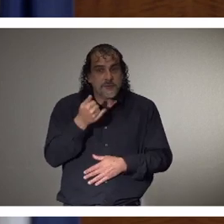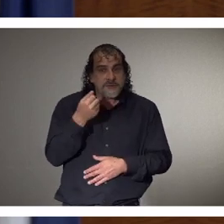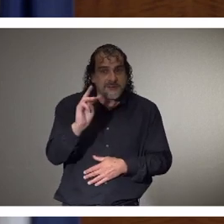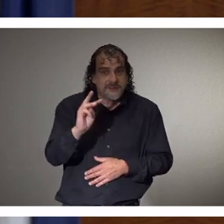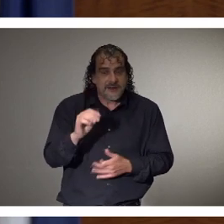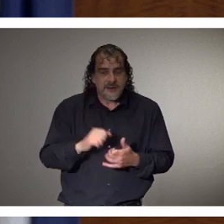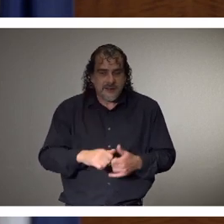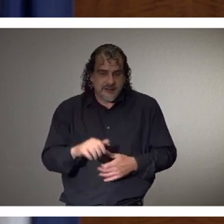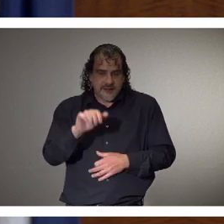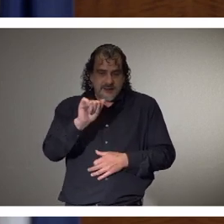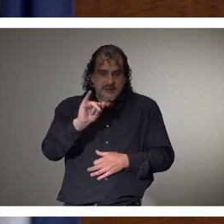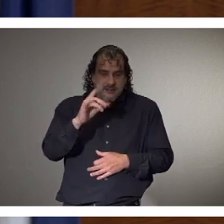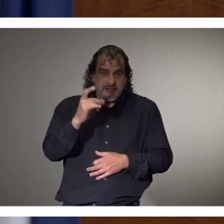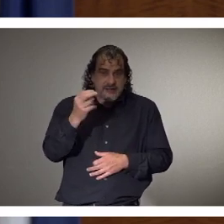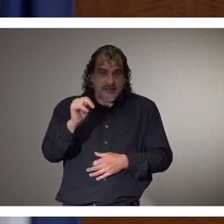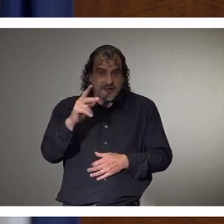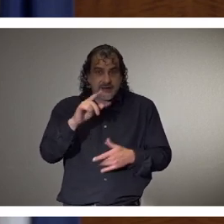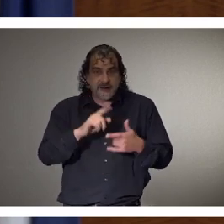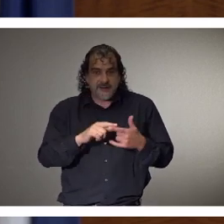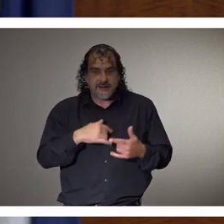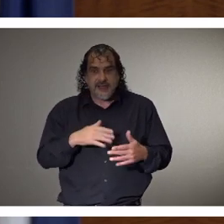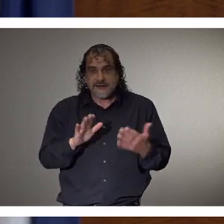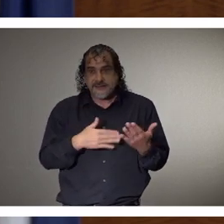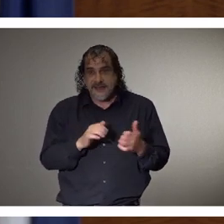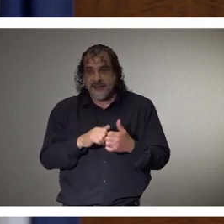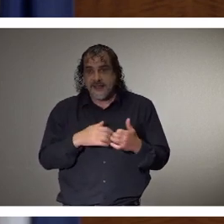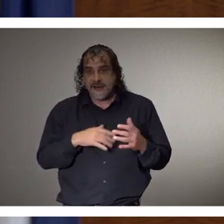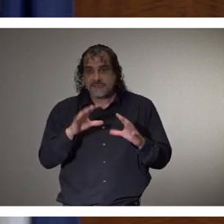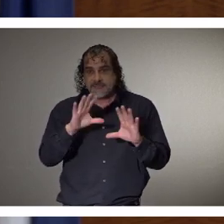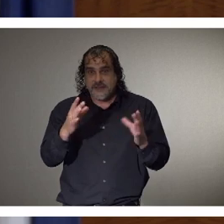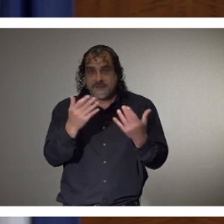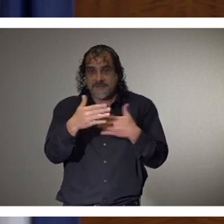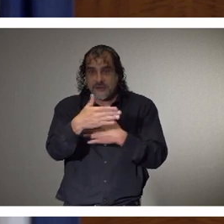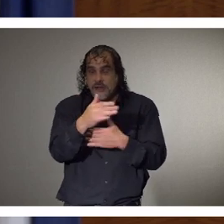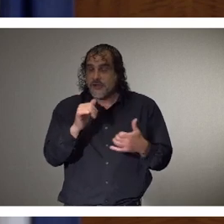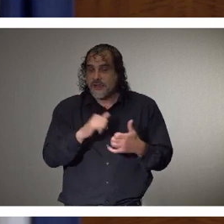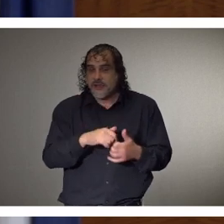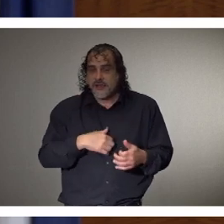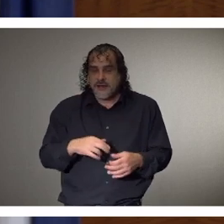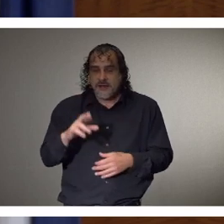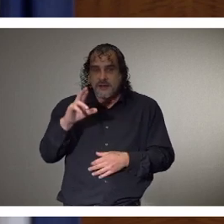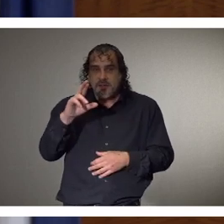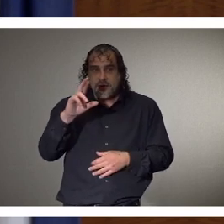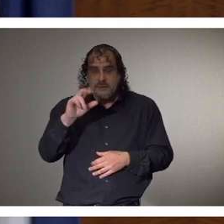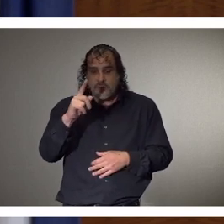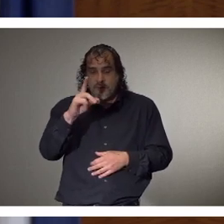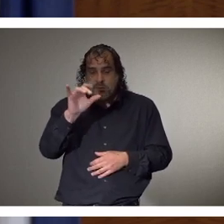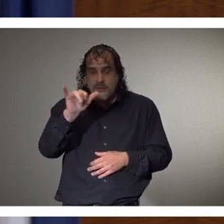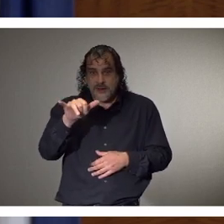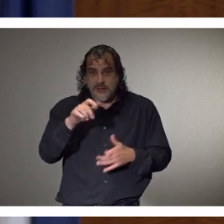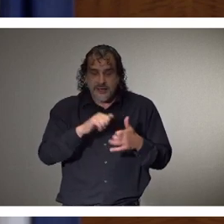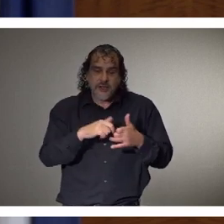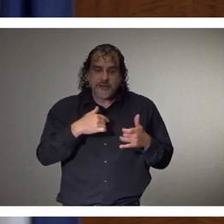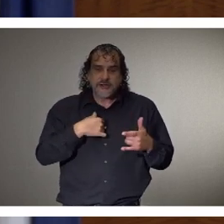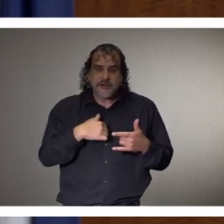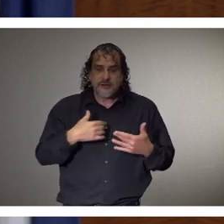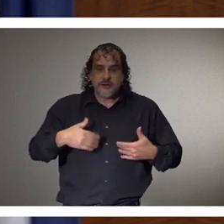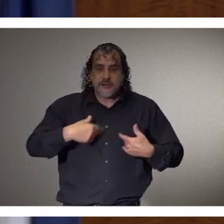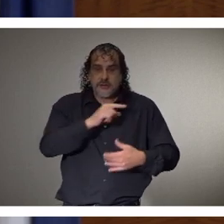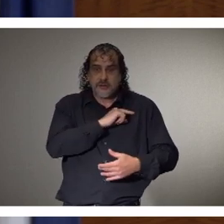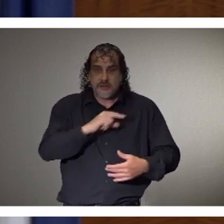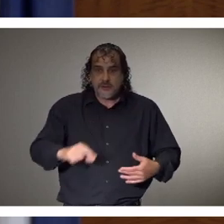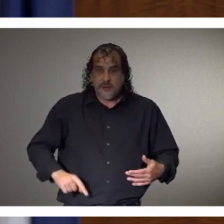Aiden Powell loves singing and the aquarium. Rayleigh Carpenter is the reigning young Miss Queen City.